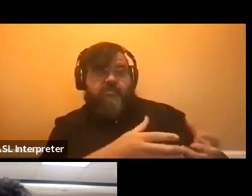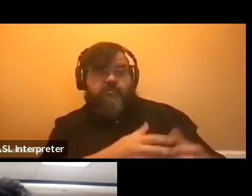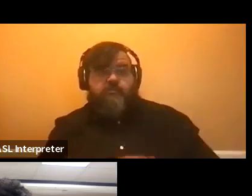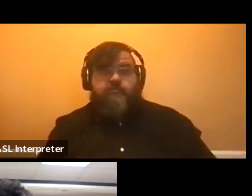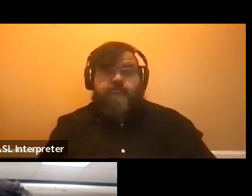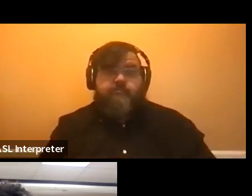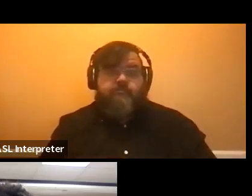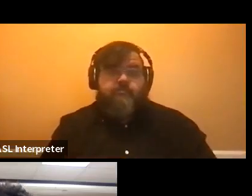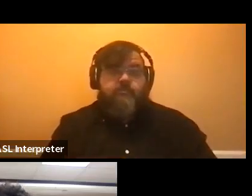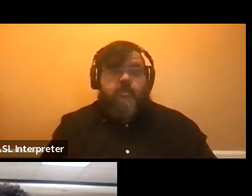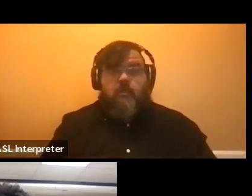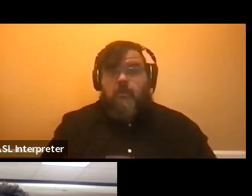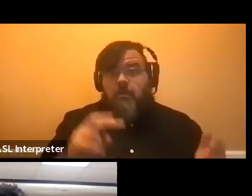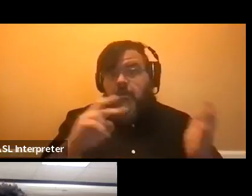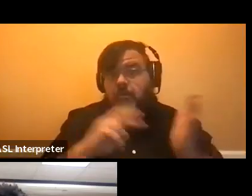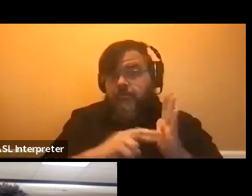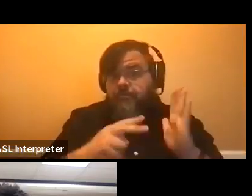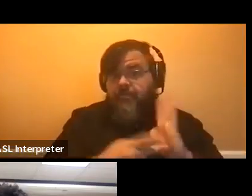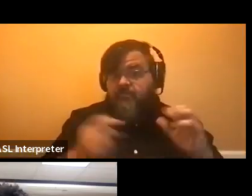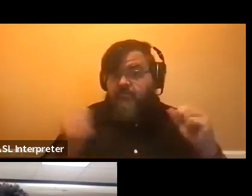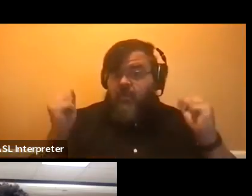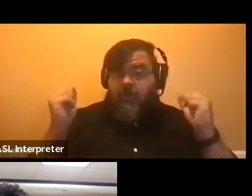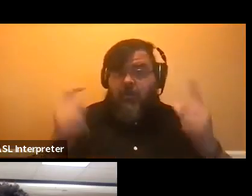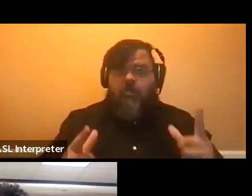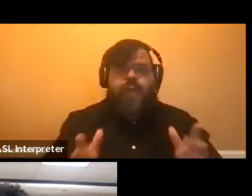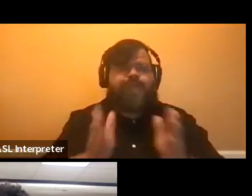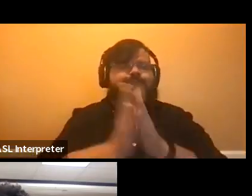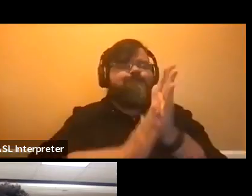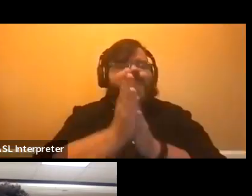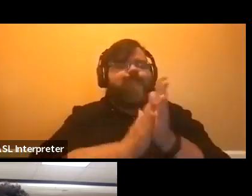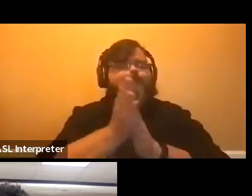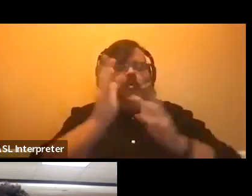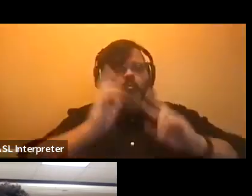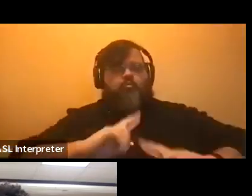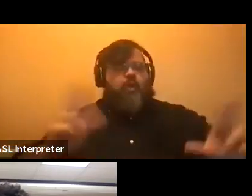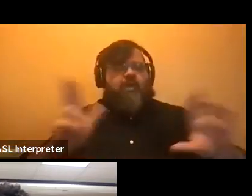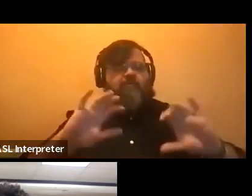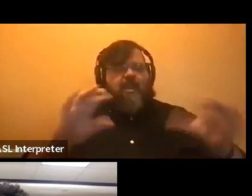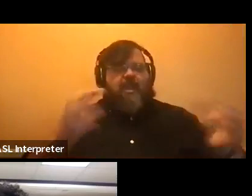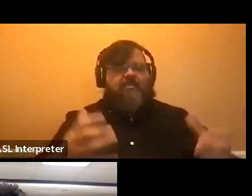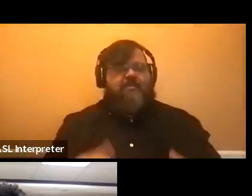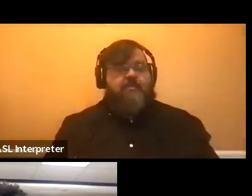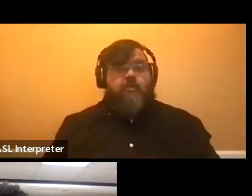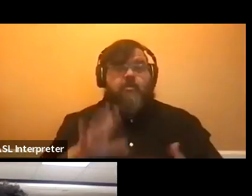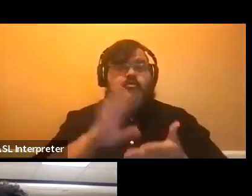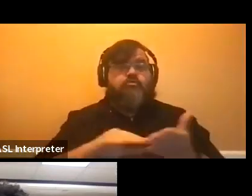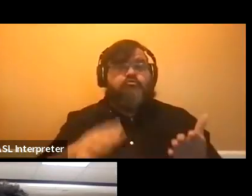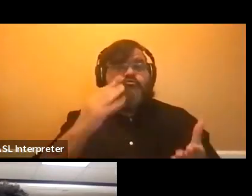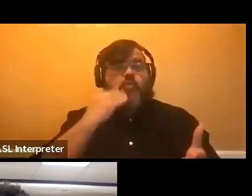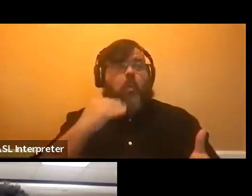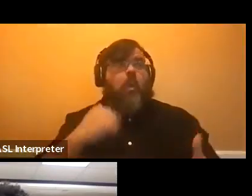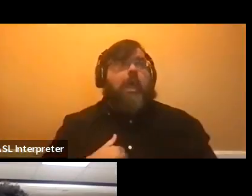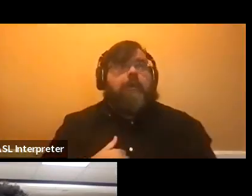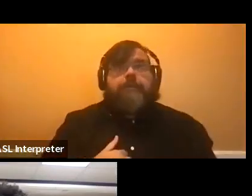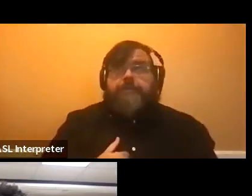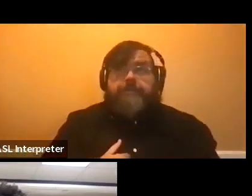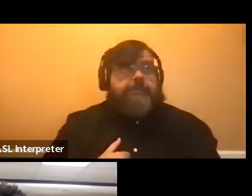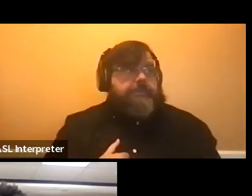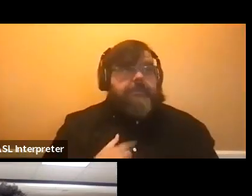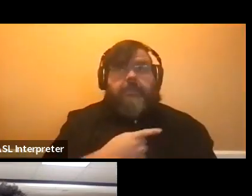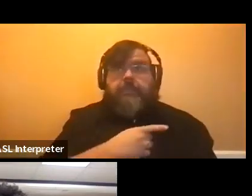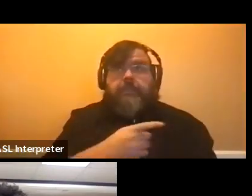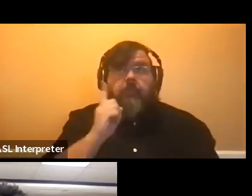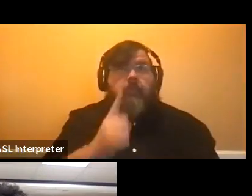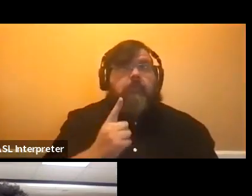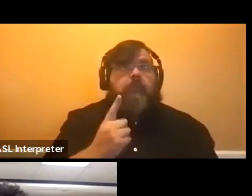that everybody comes with their A game. So if you're a student, you know, it's a small class. I might be called on. Everybody else in here is a